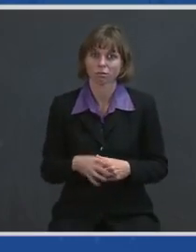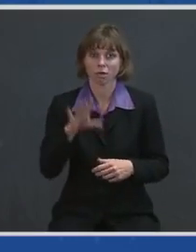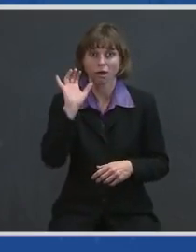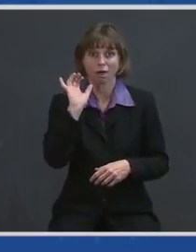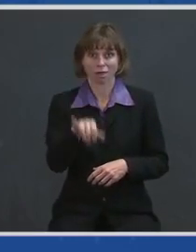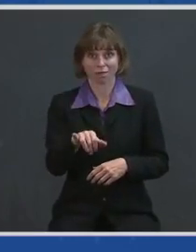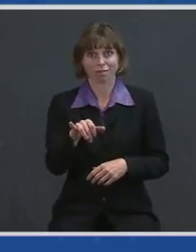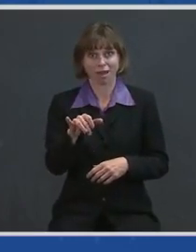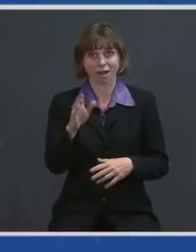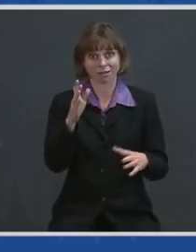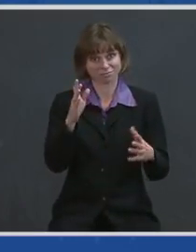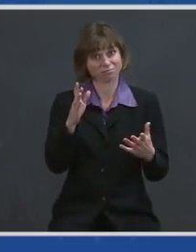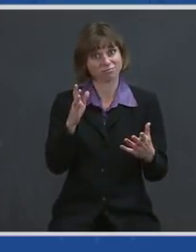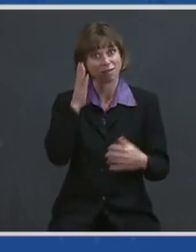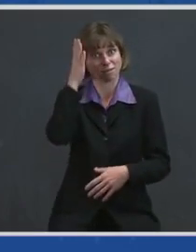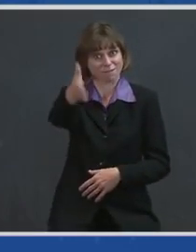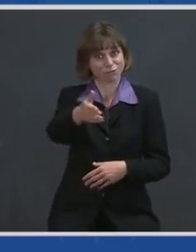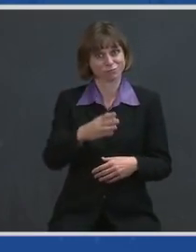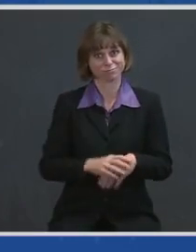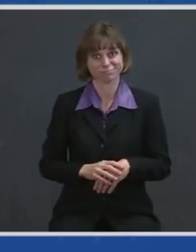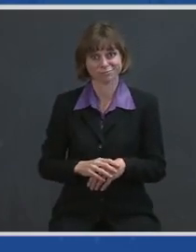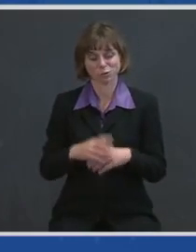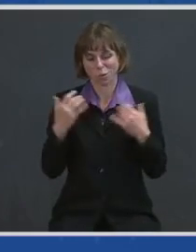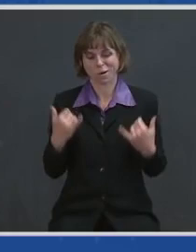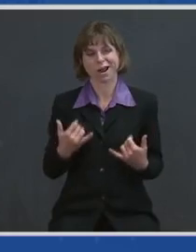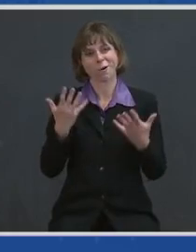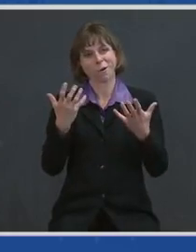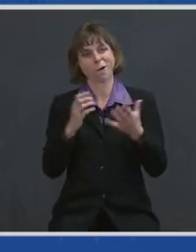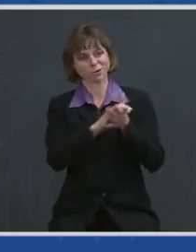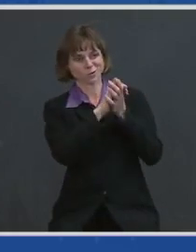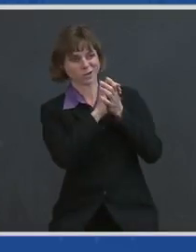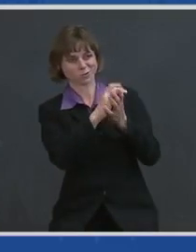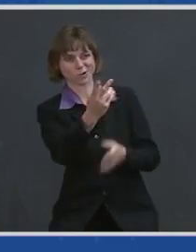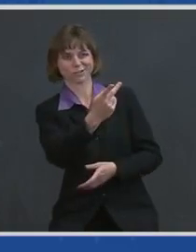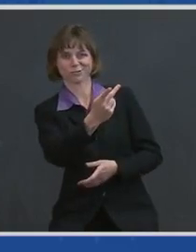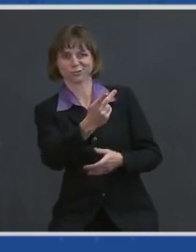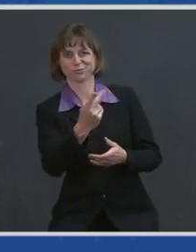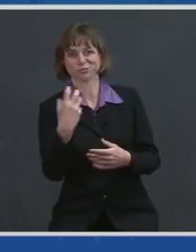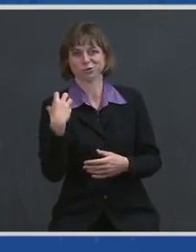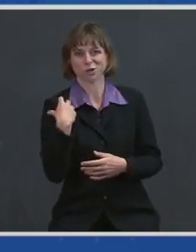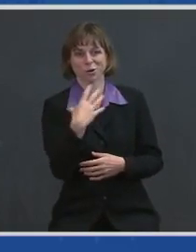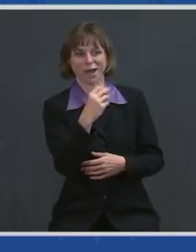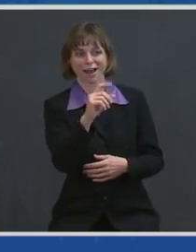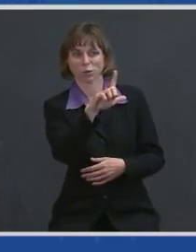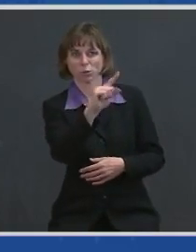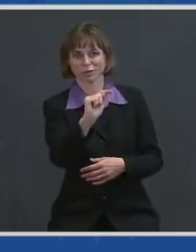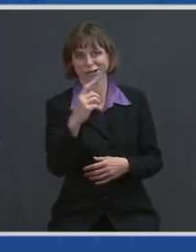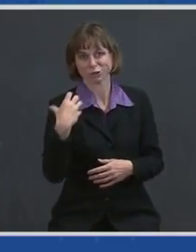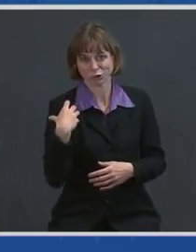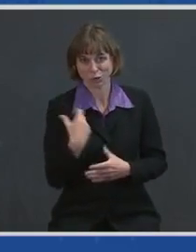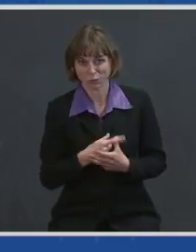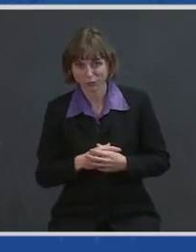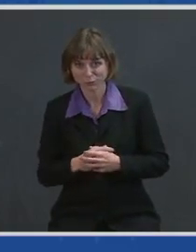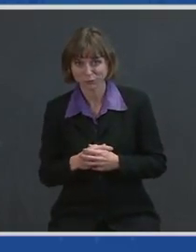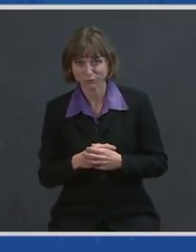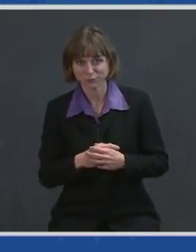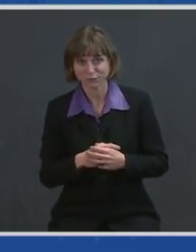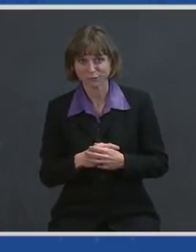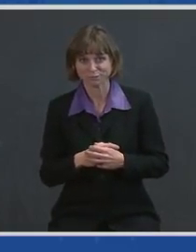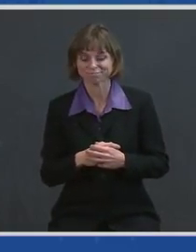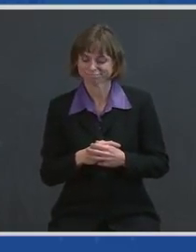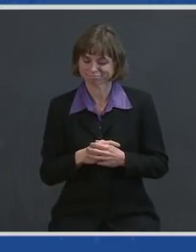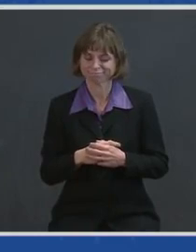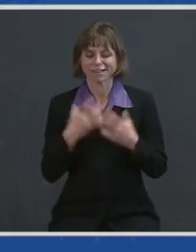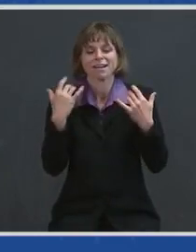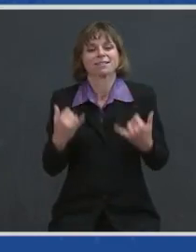ahead. So for now, let me congratulate General Van Ovost and Lieutenant General Richardson. And with that, it